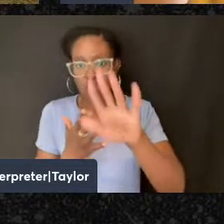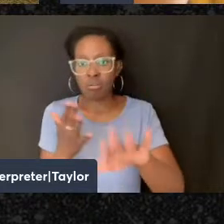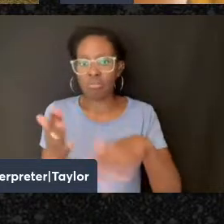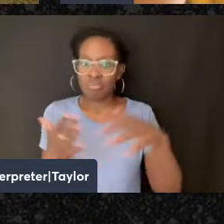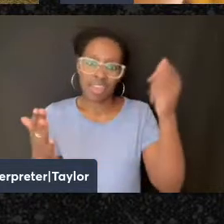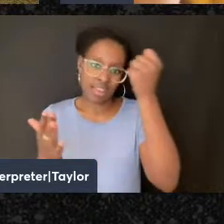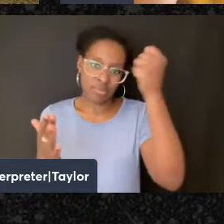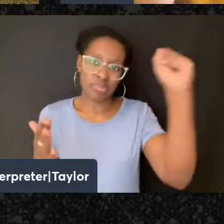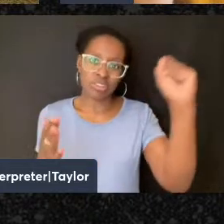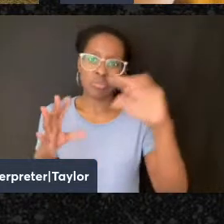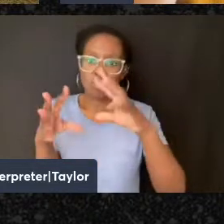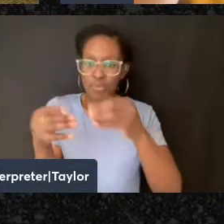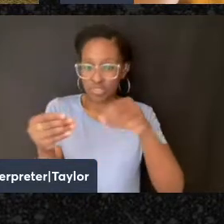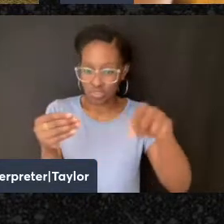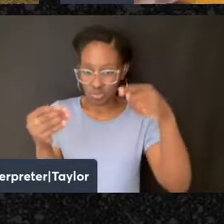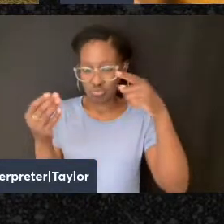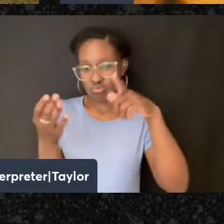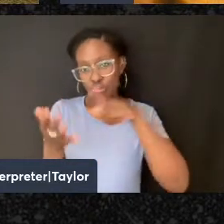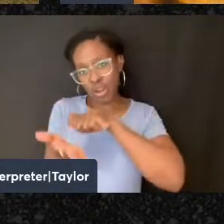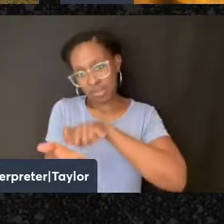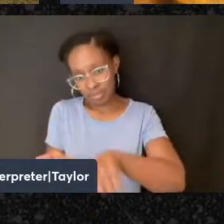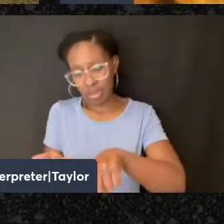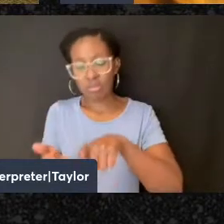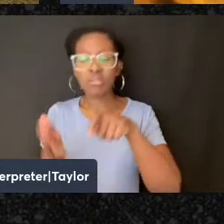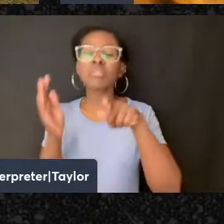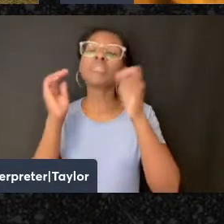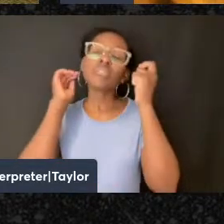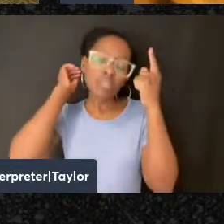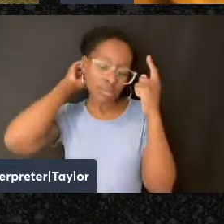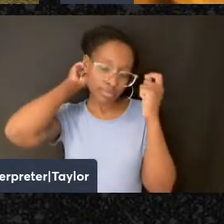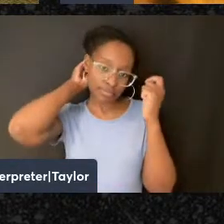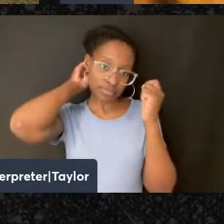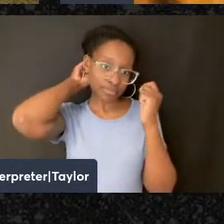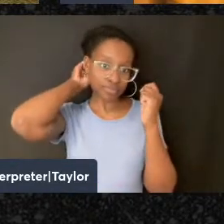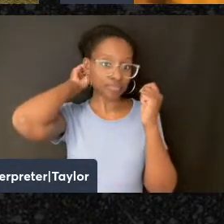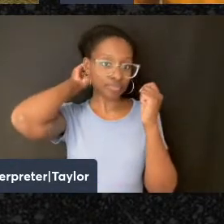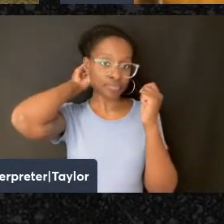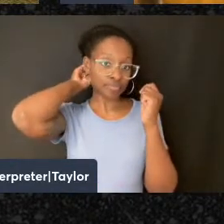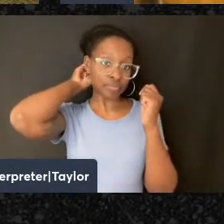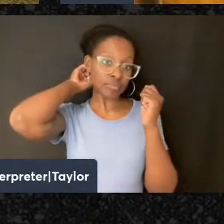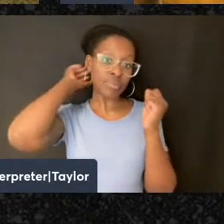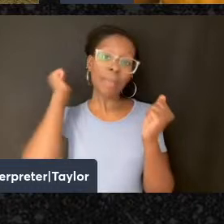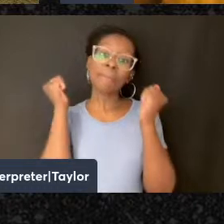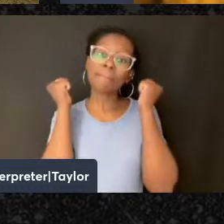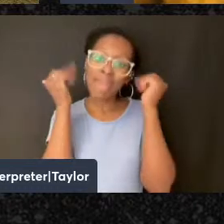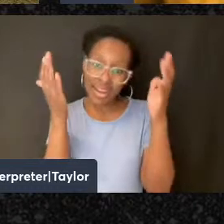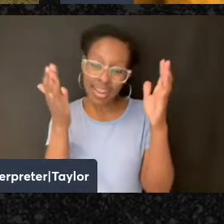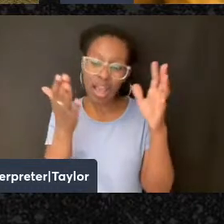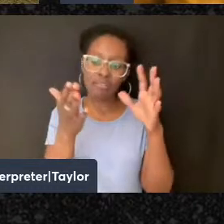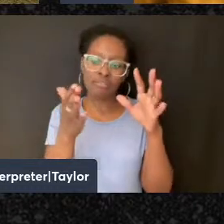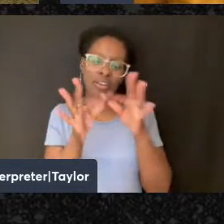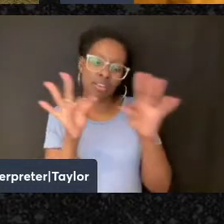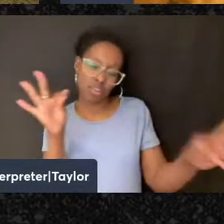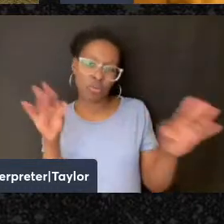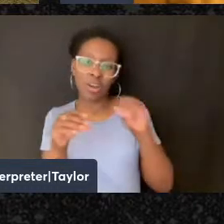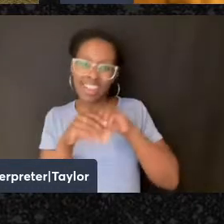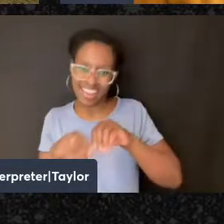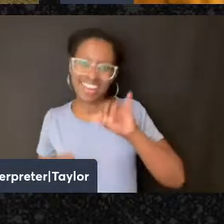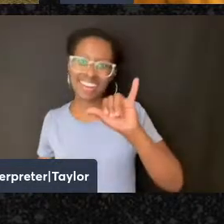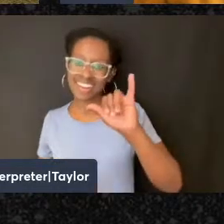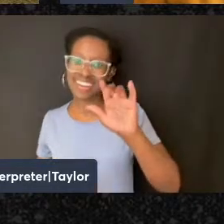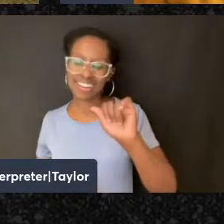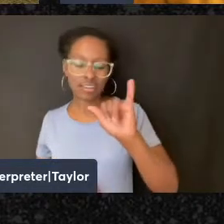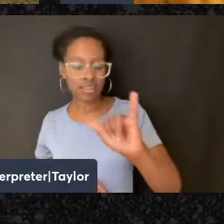write about. And yet many of the presses, et cetera, were in Yiddish. So one of the questions is about